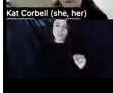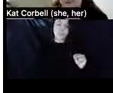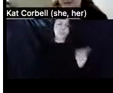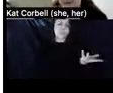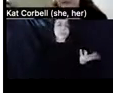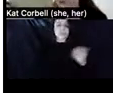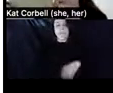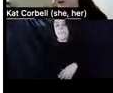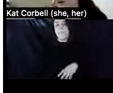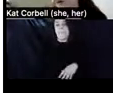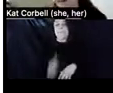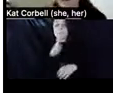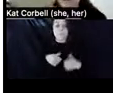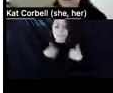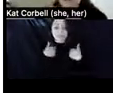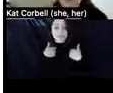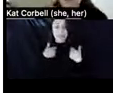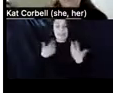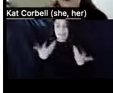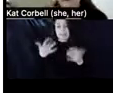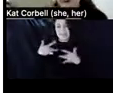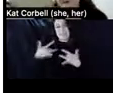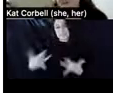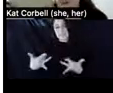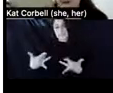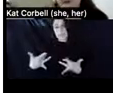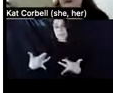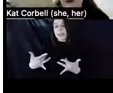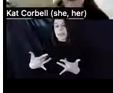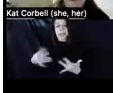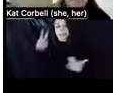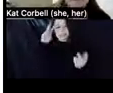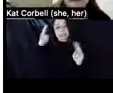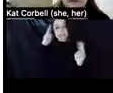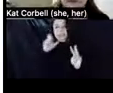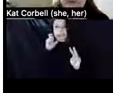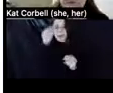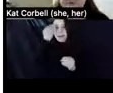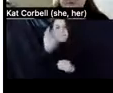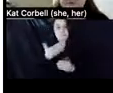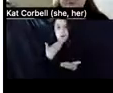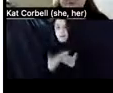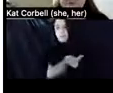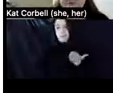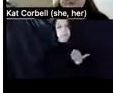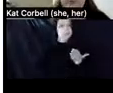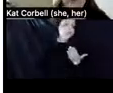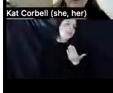misinformed about the right to organize or told they're not allowed to organize for the housing rights due to